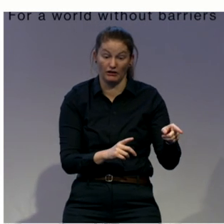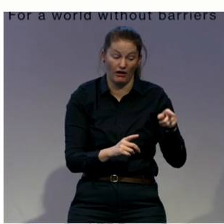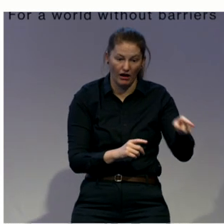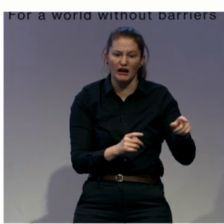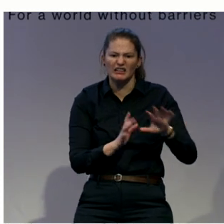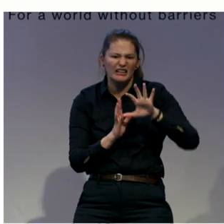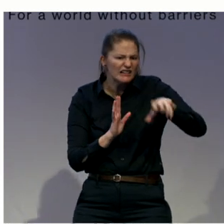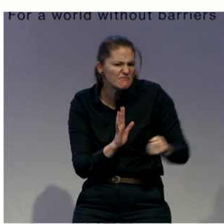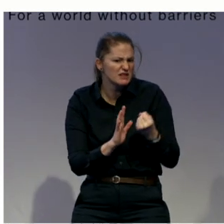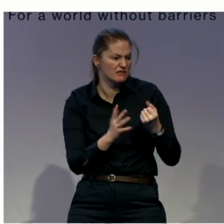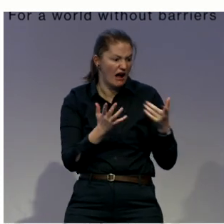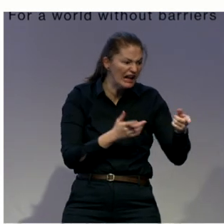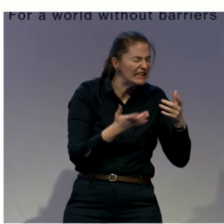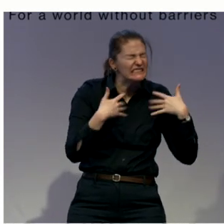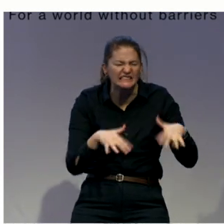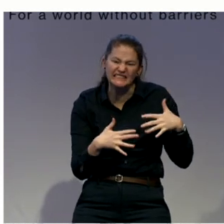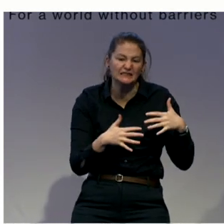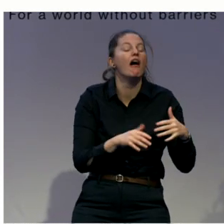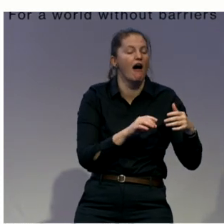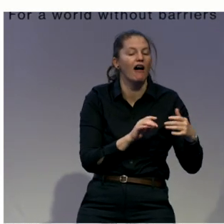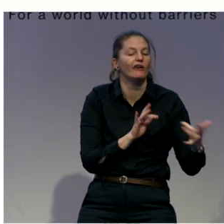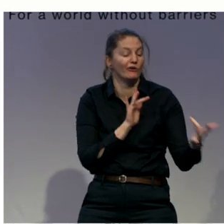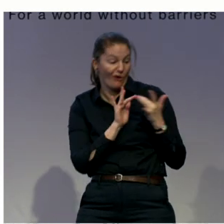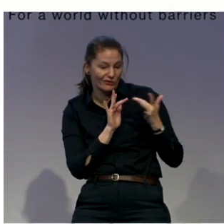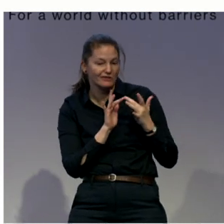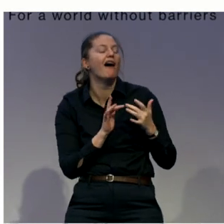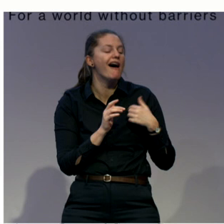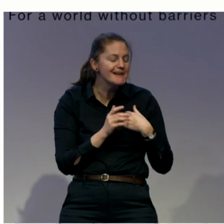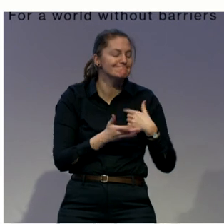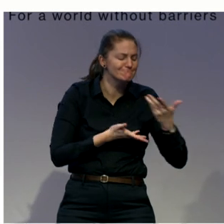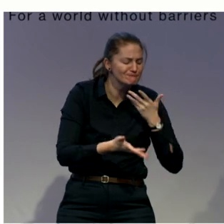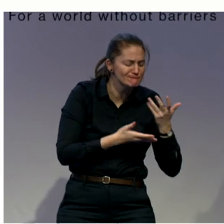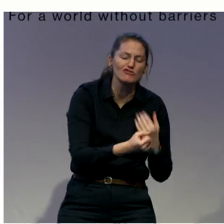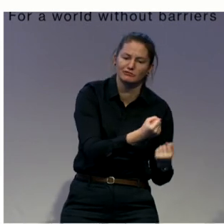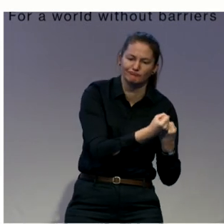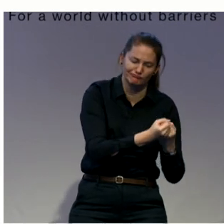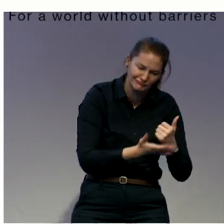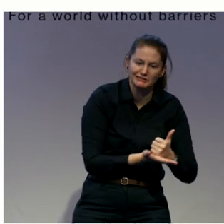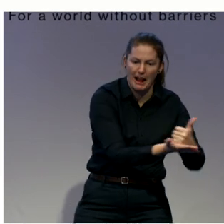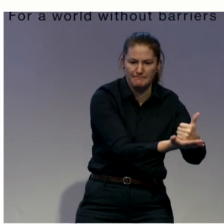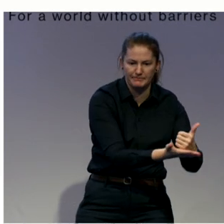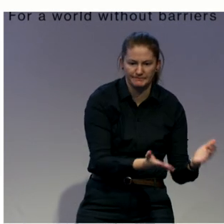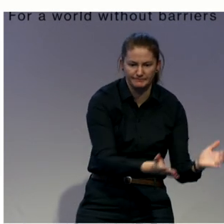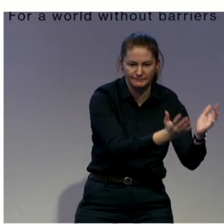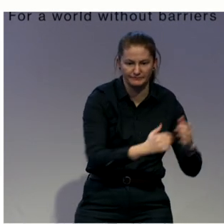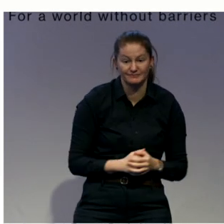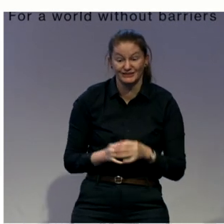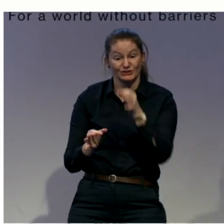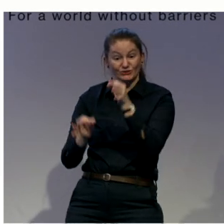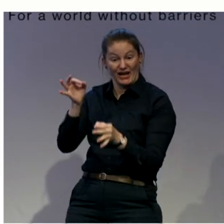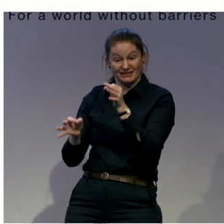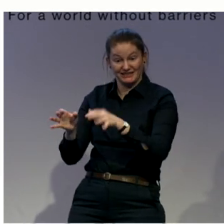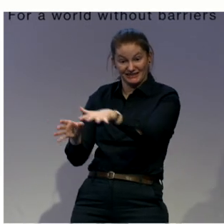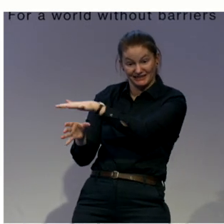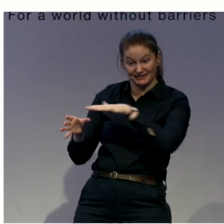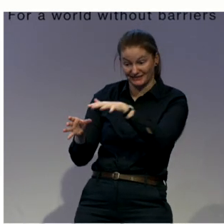field at that intersection of criminal justice and disability. And when we discover that there isn't a resource that should be out